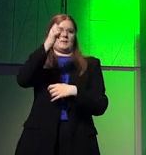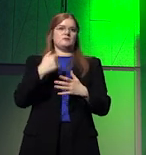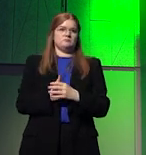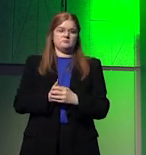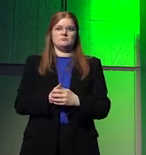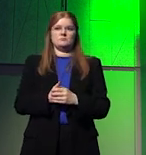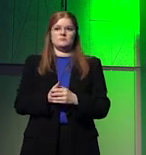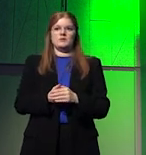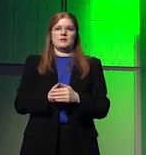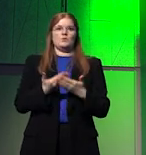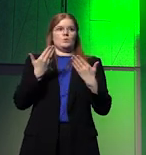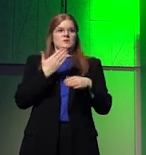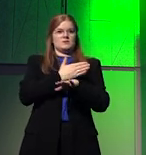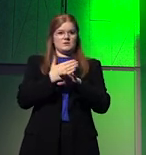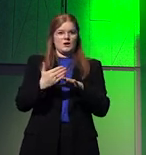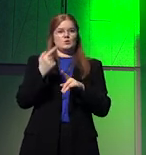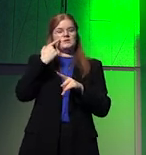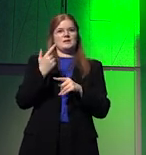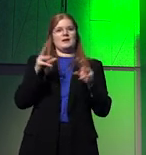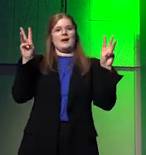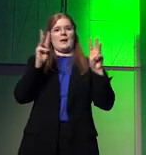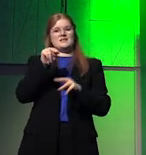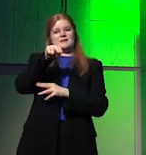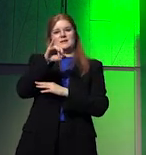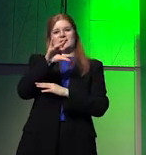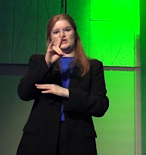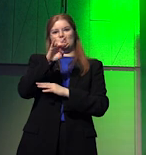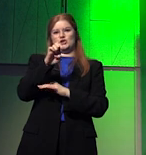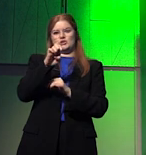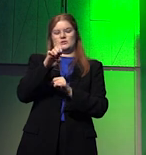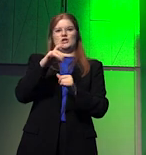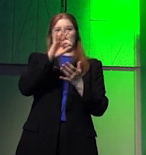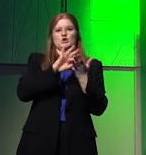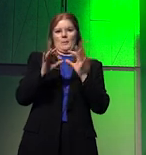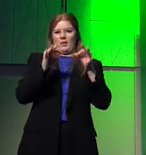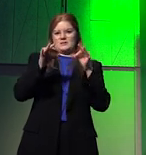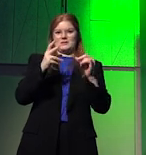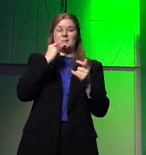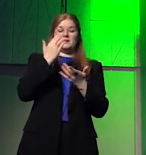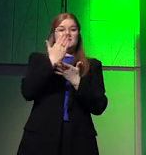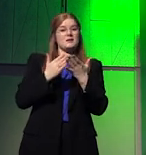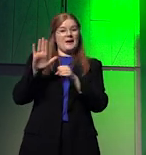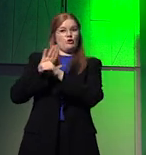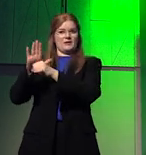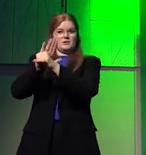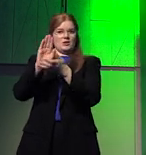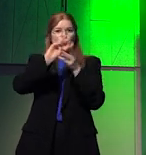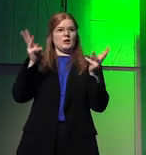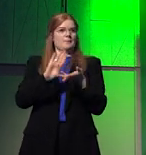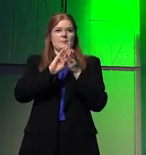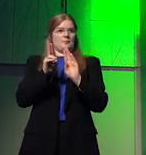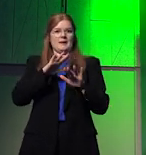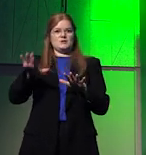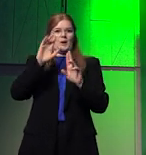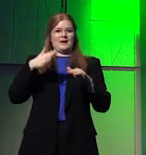are entering an age of climate niche geopolitics. Certain regions will gradually become uninhabitable either for